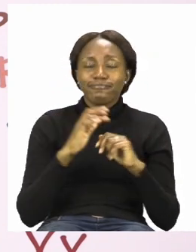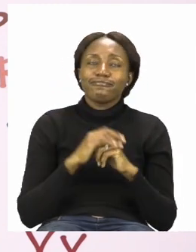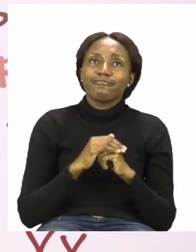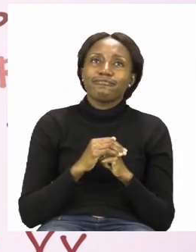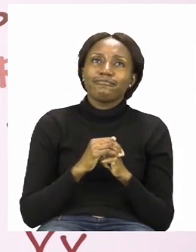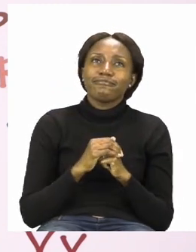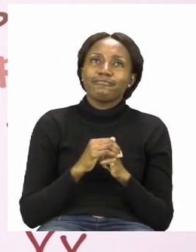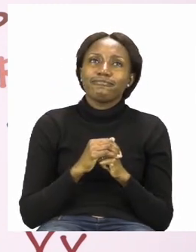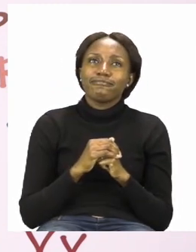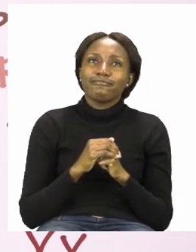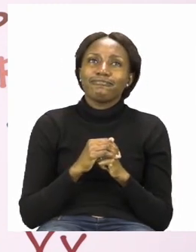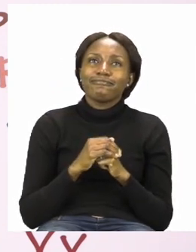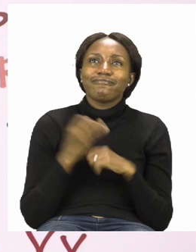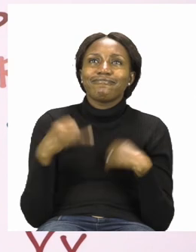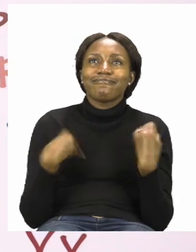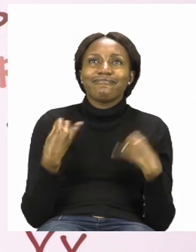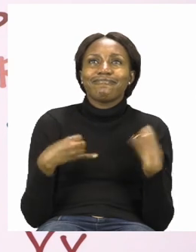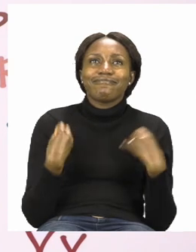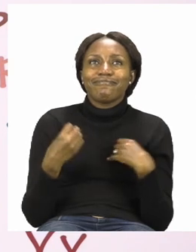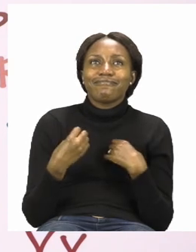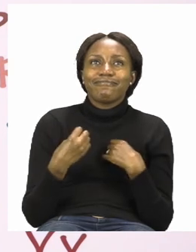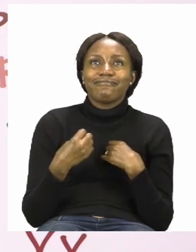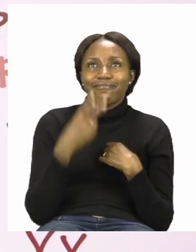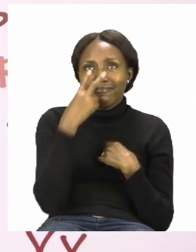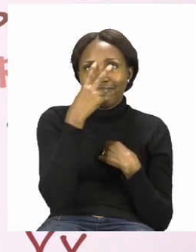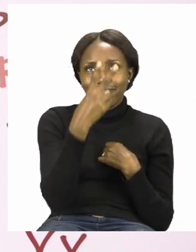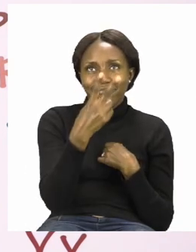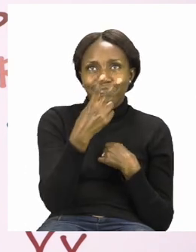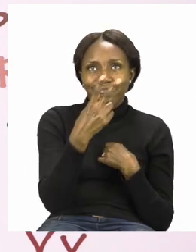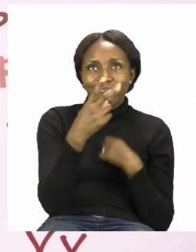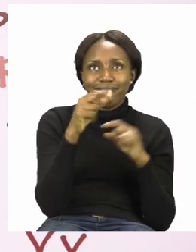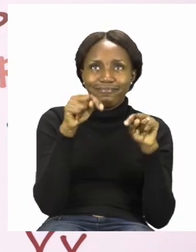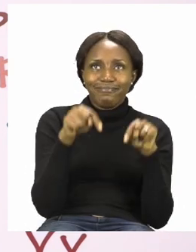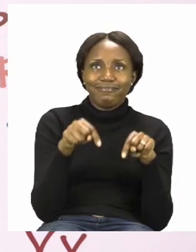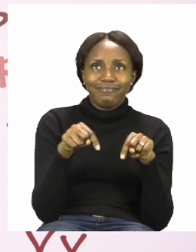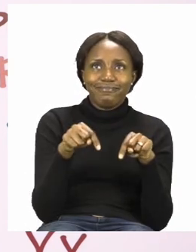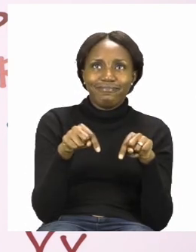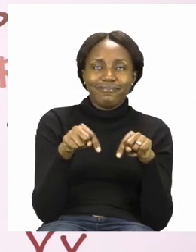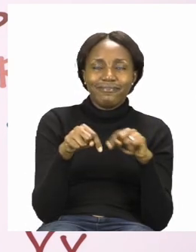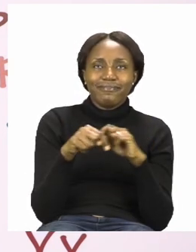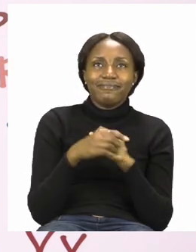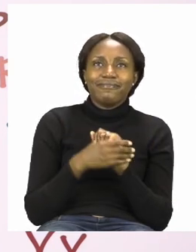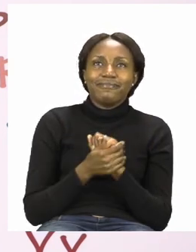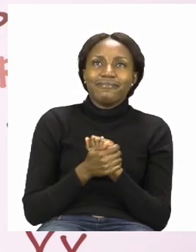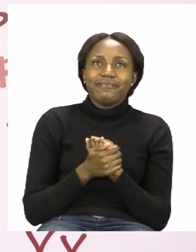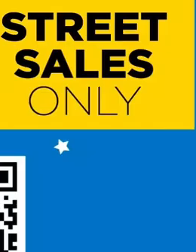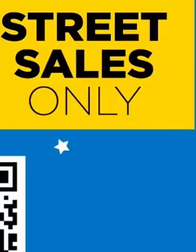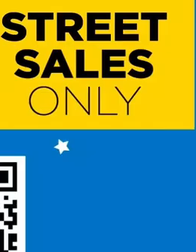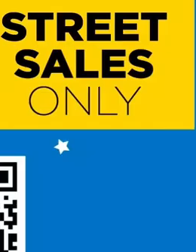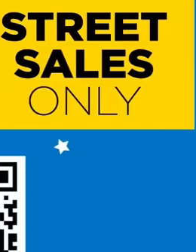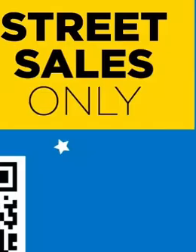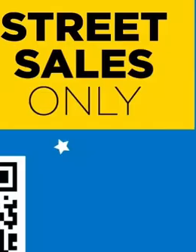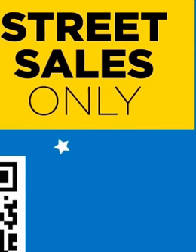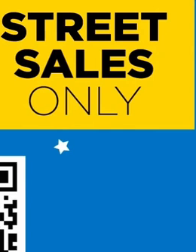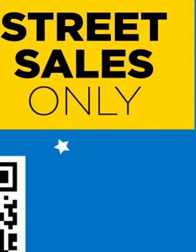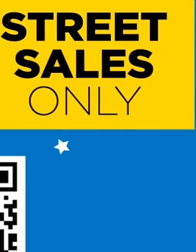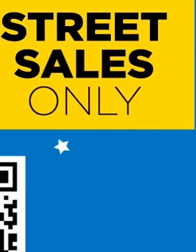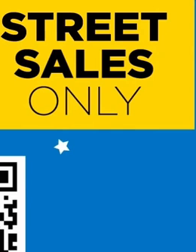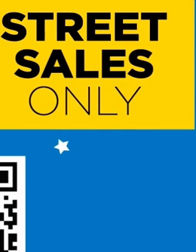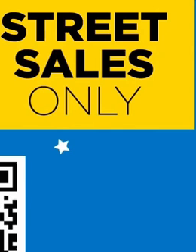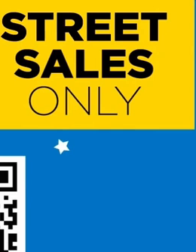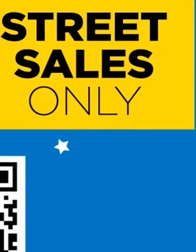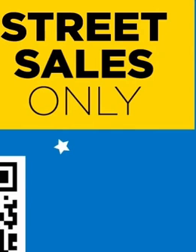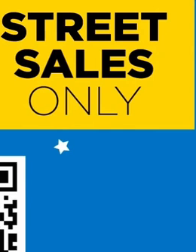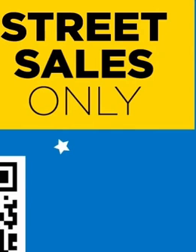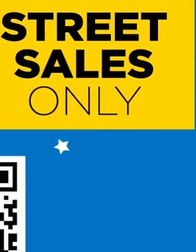have fun boys and girls and I'll see you soon after the advert follow us on my zone